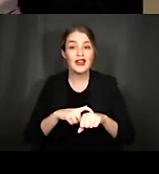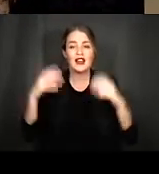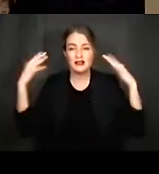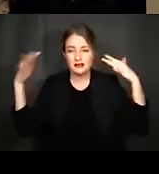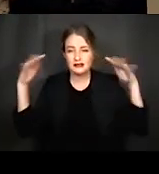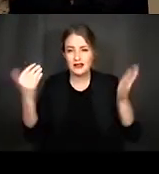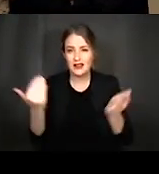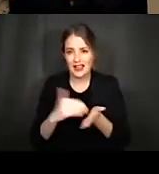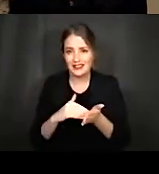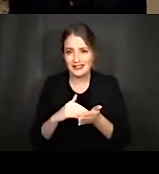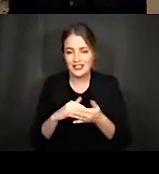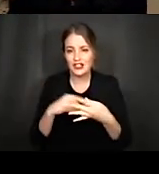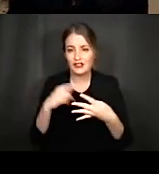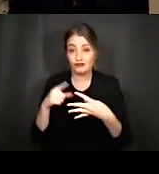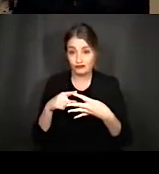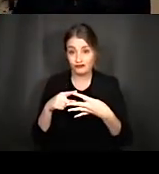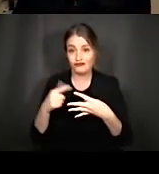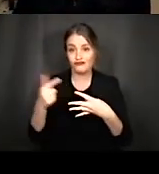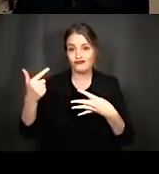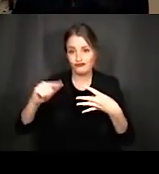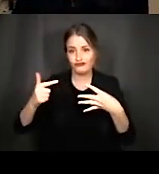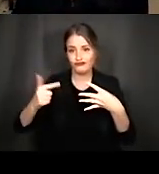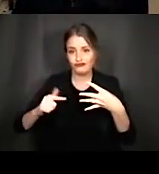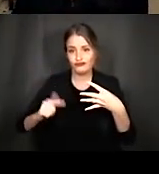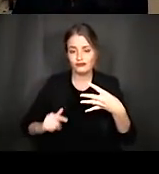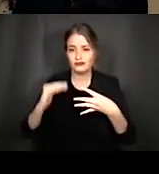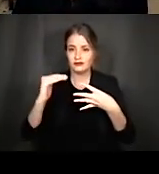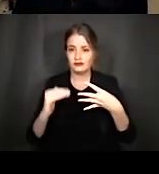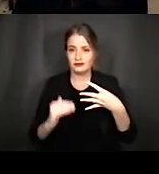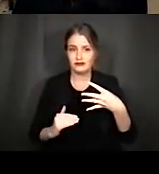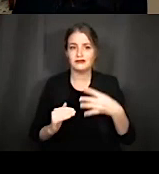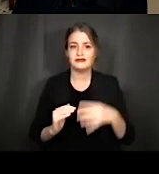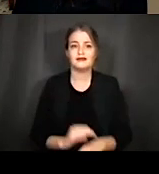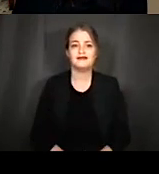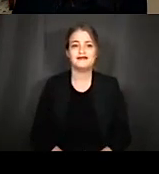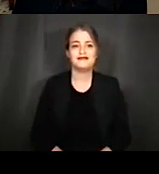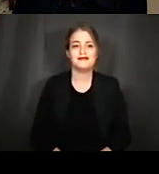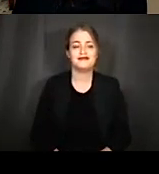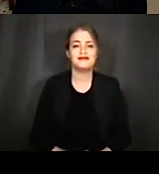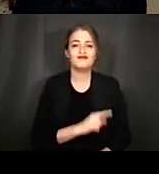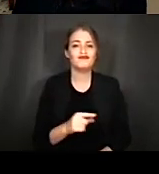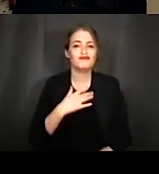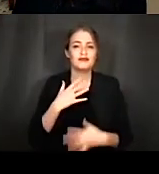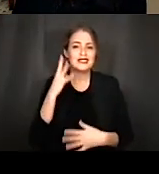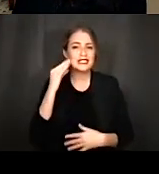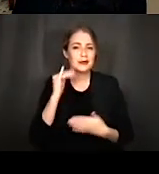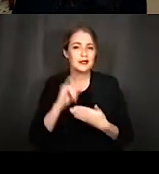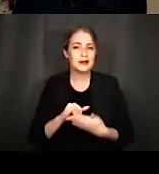So I'm just going to let it play. And we'll just experience it.